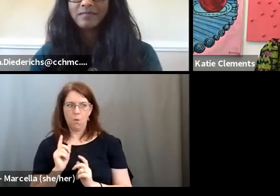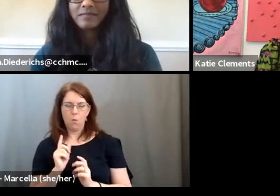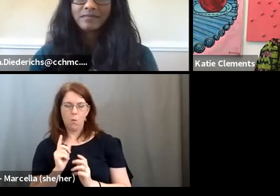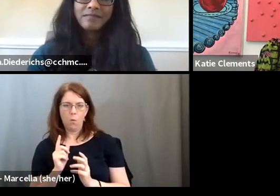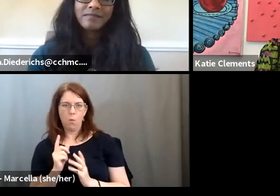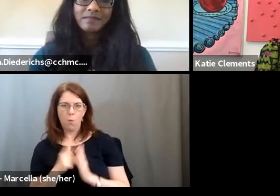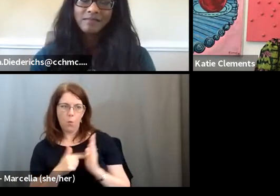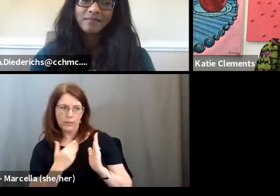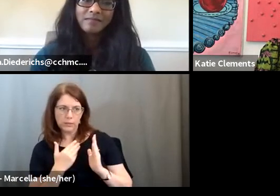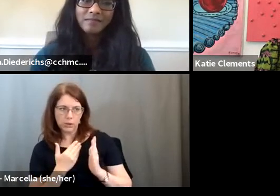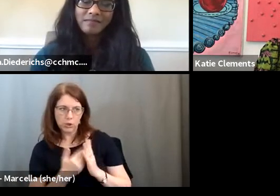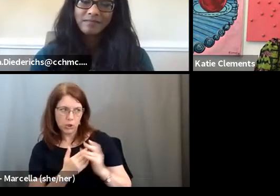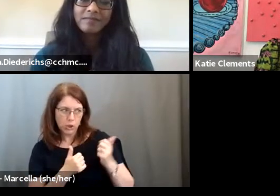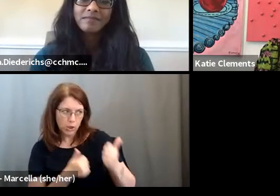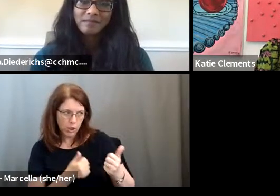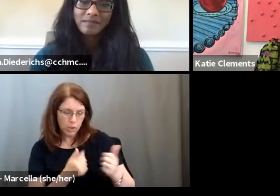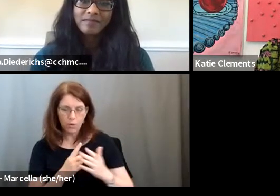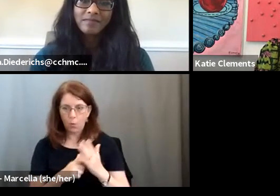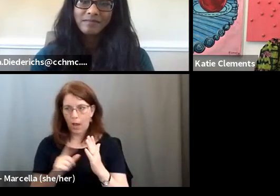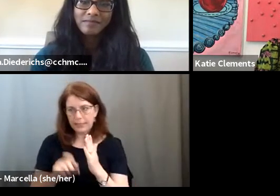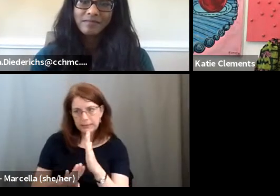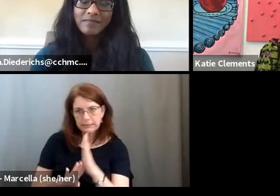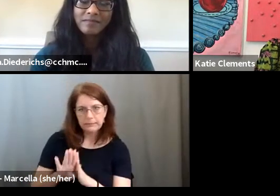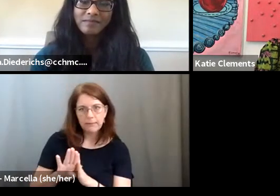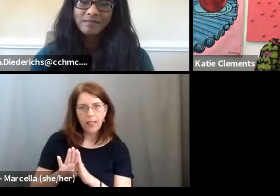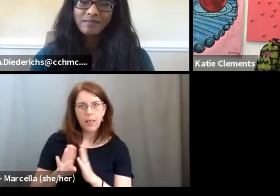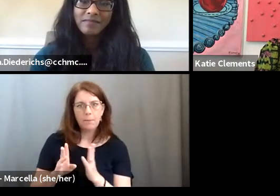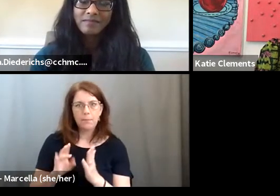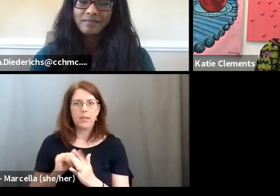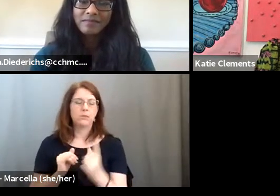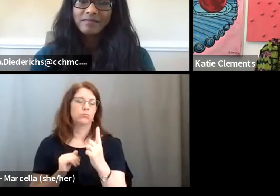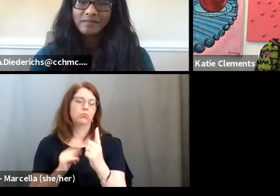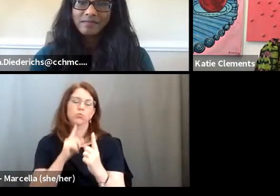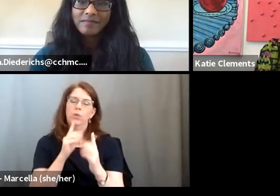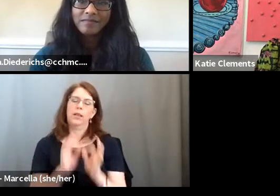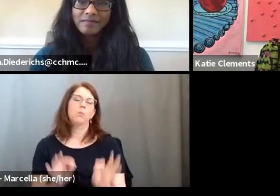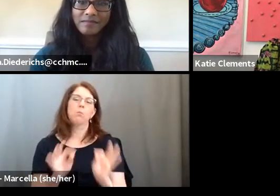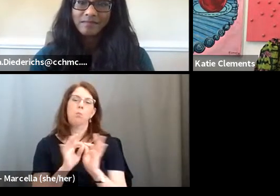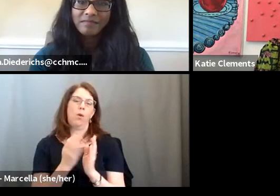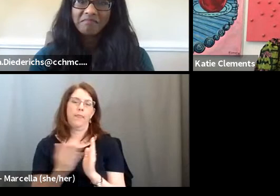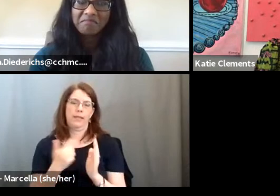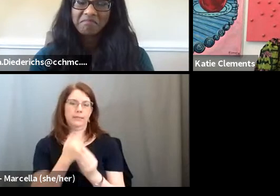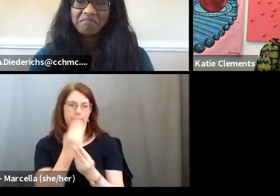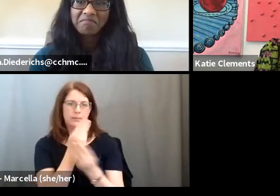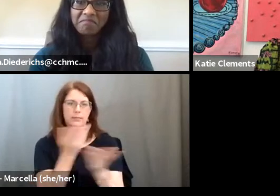you know, what's good and where can I grow? Um, I would say that's one of the most important things I tell people